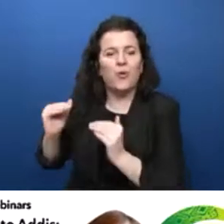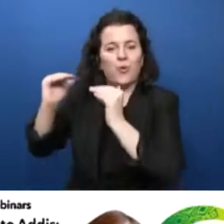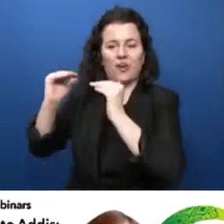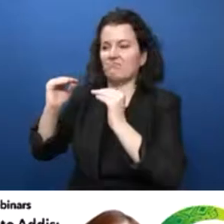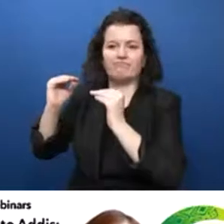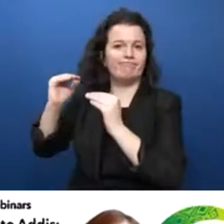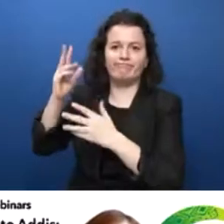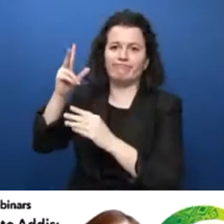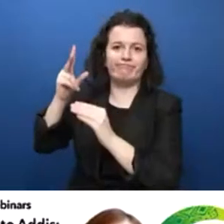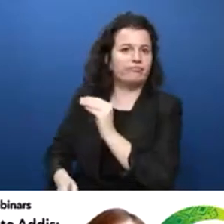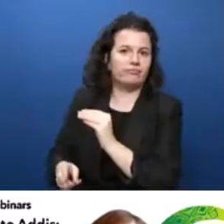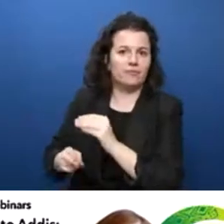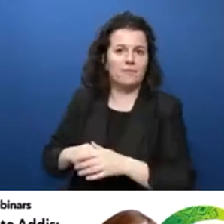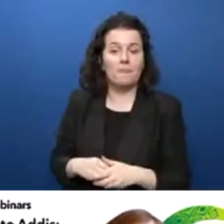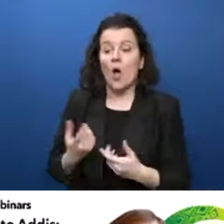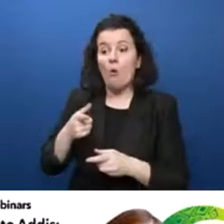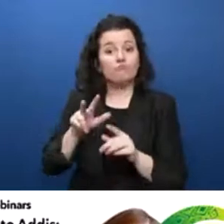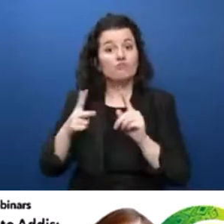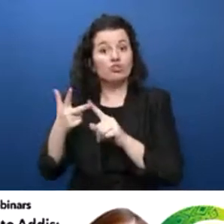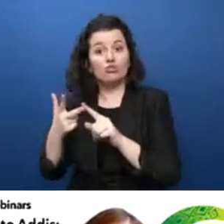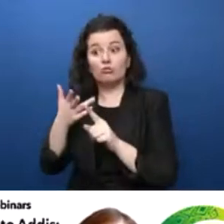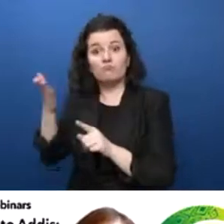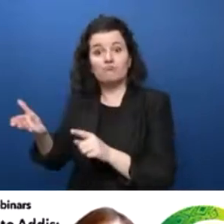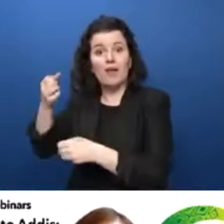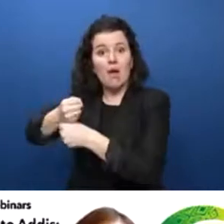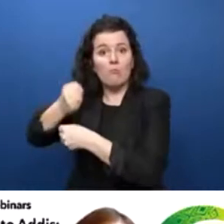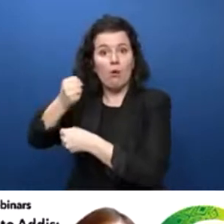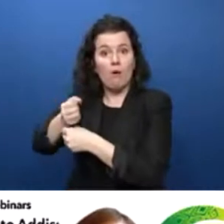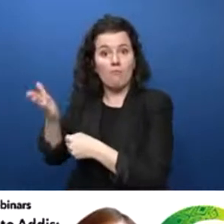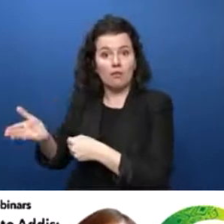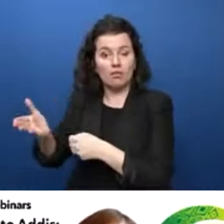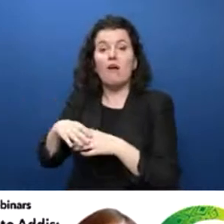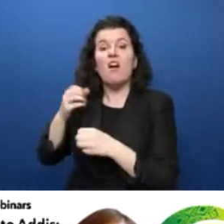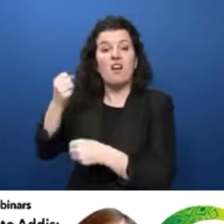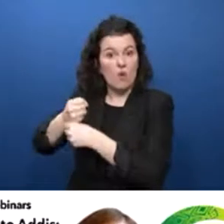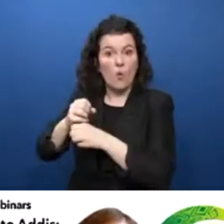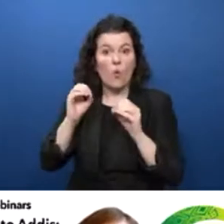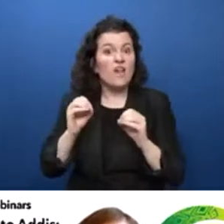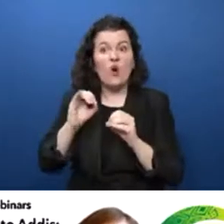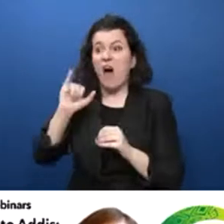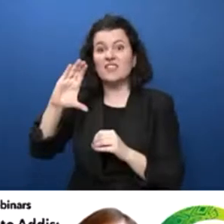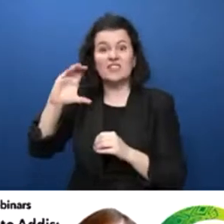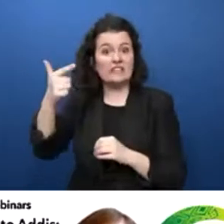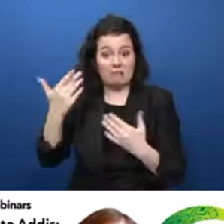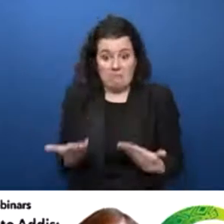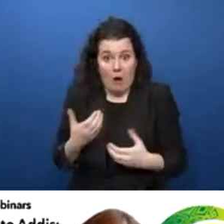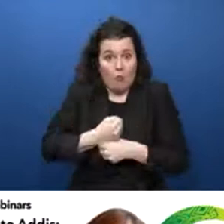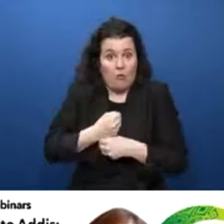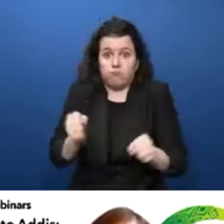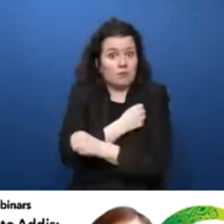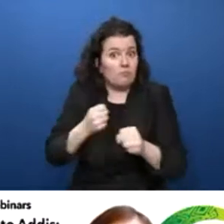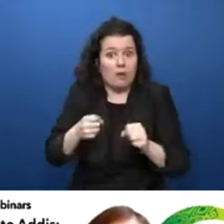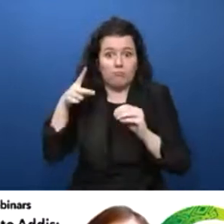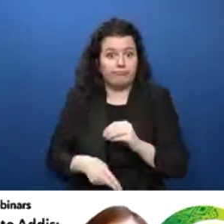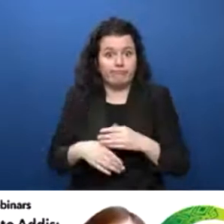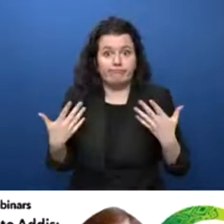opportunities. Personally, without ICTs, I would not be able to participate in my current job, as most of my